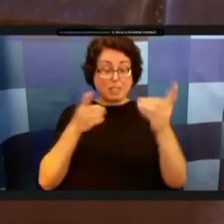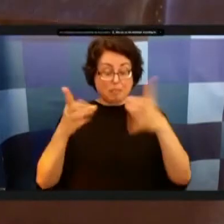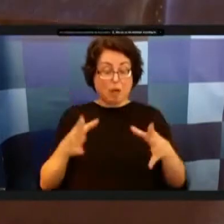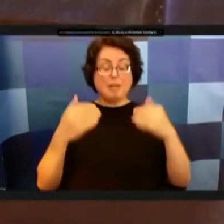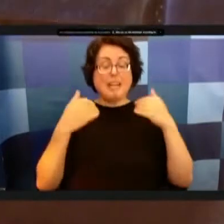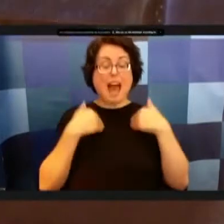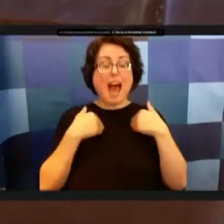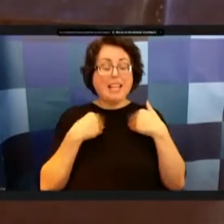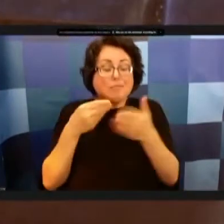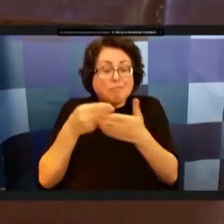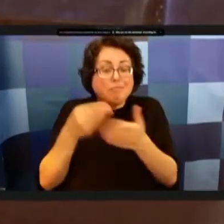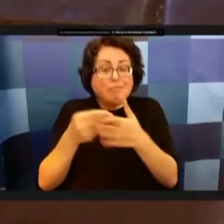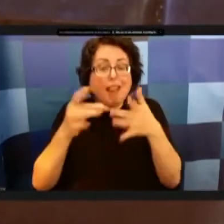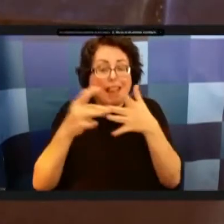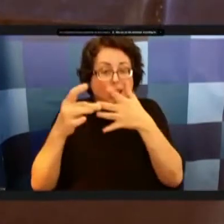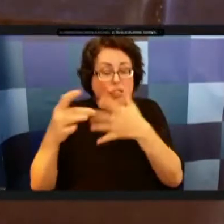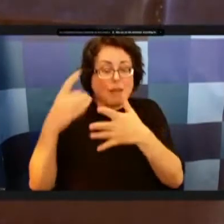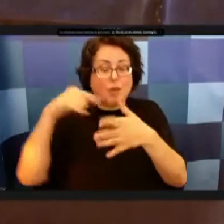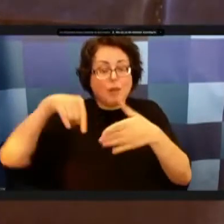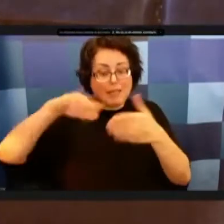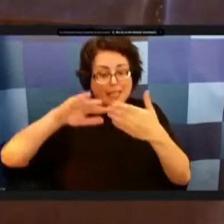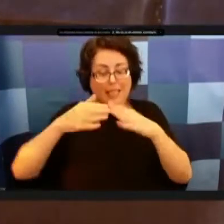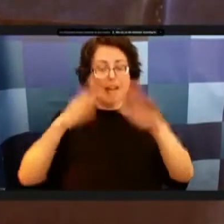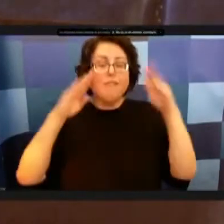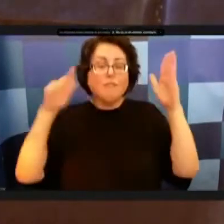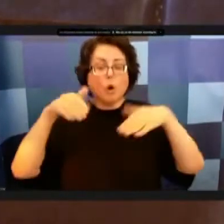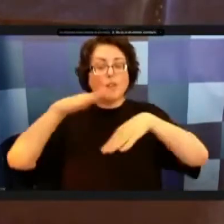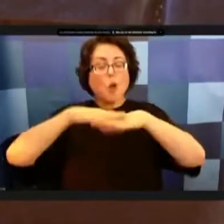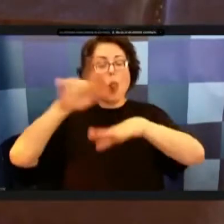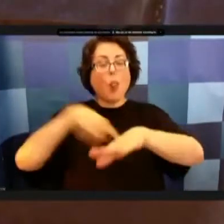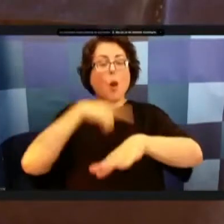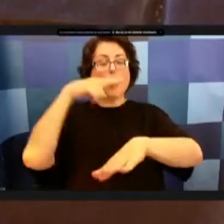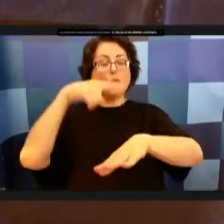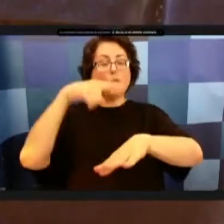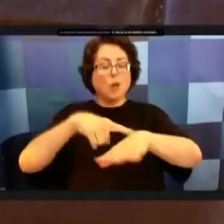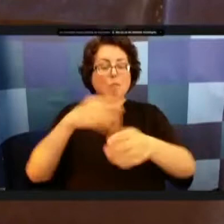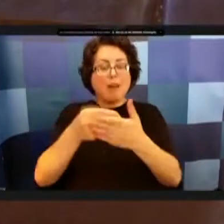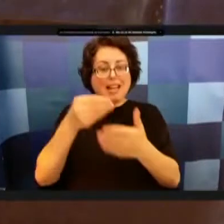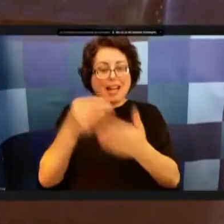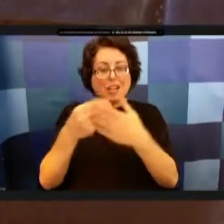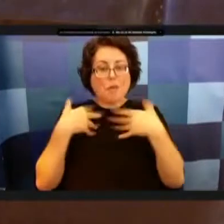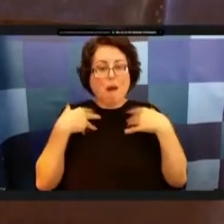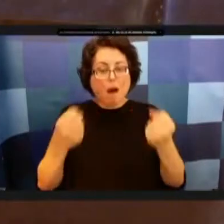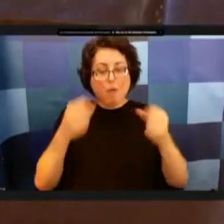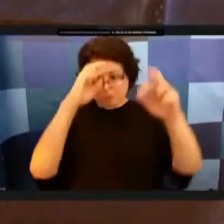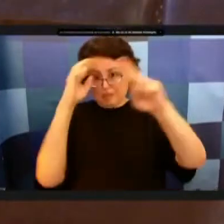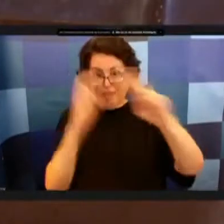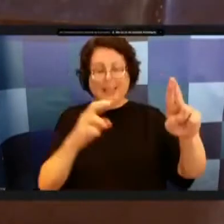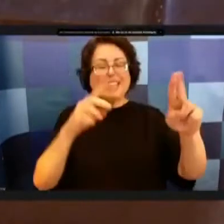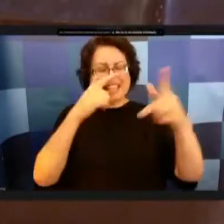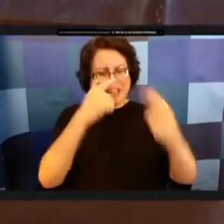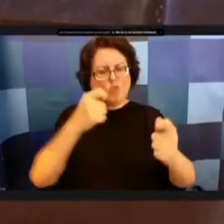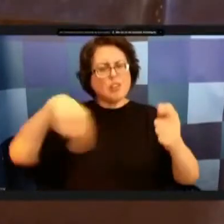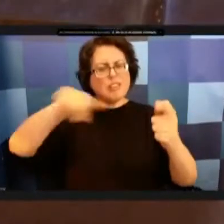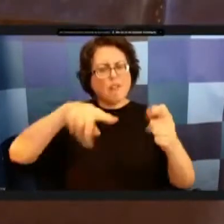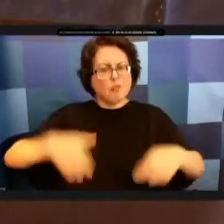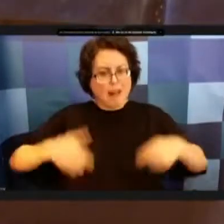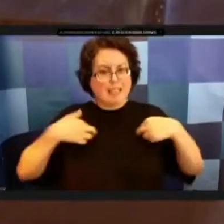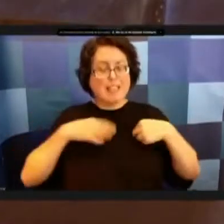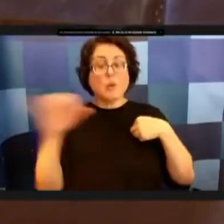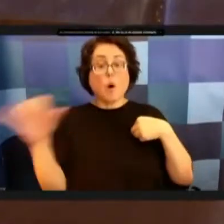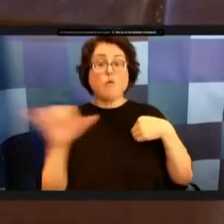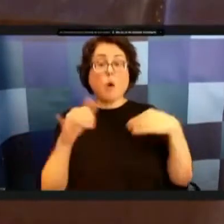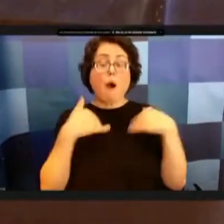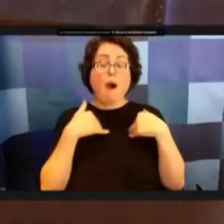for the city focused on long-term financial health while respecting the interests of its residents it also carries important responsibility to